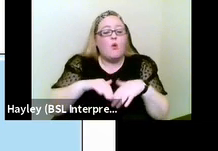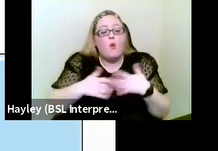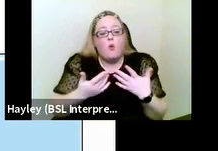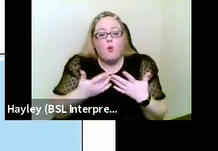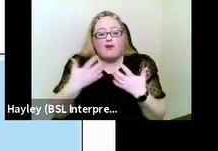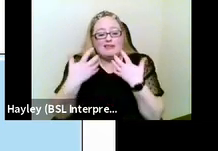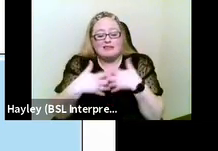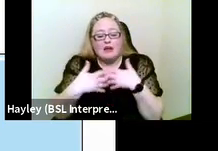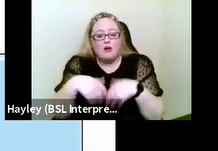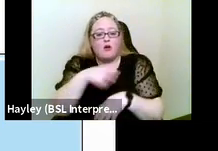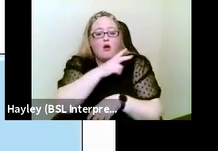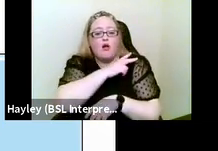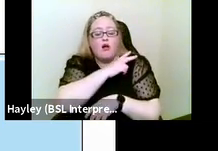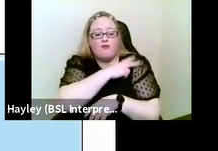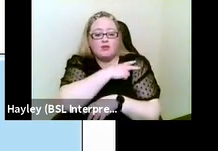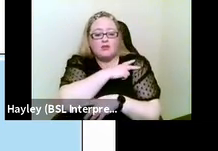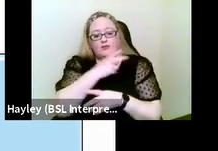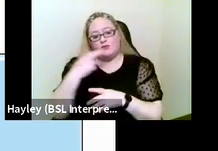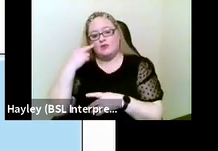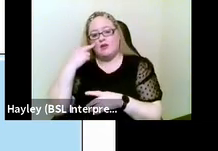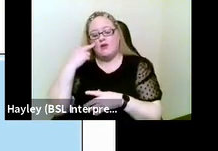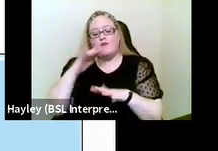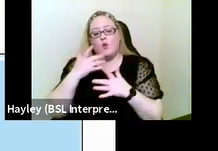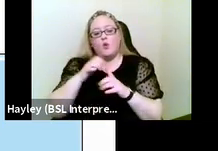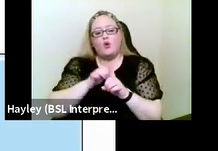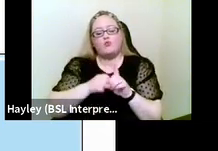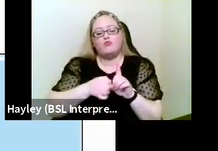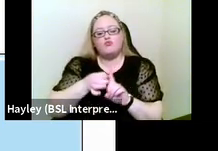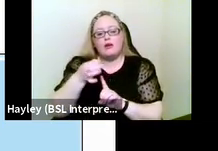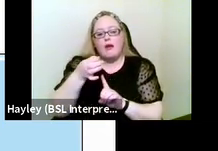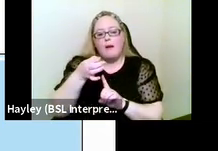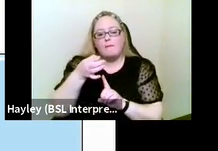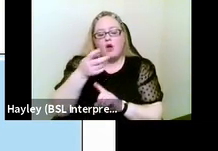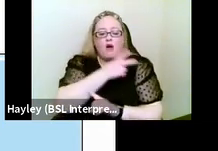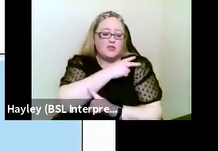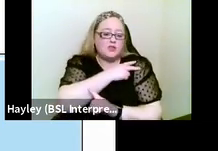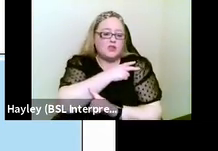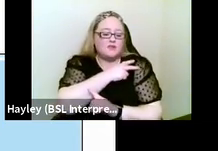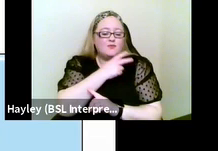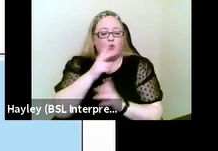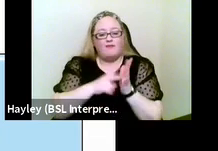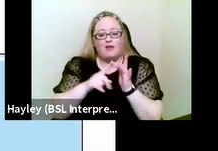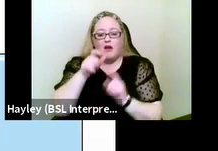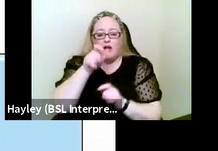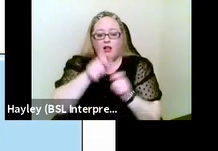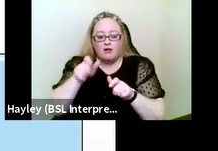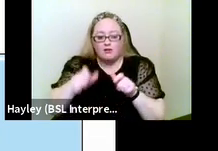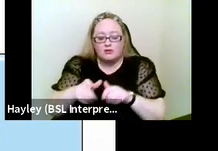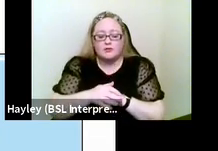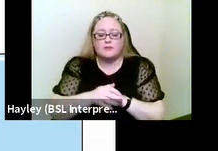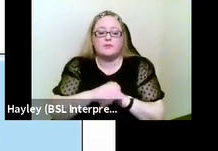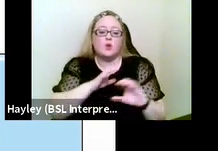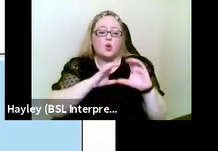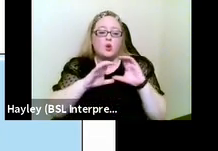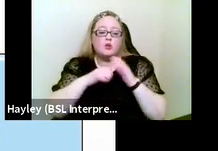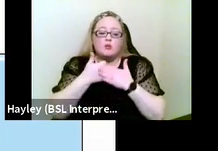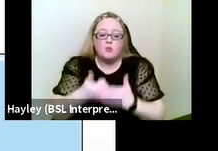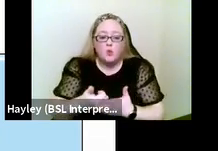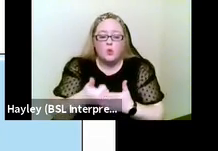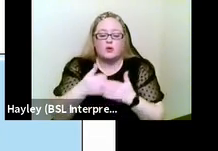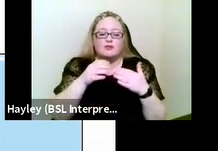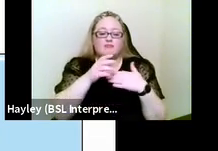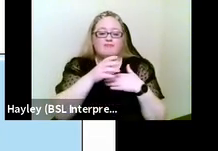and rehabilitation officers for those with visual impairment. You might be working with support staff, communicator guides.